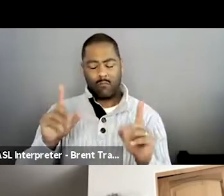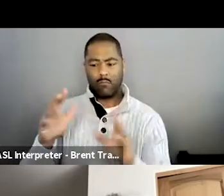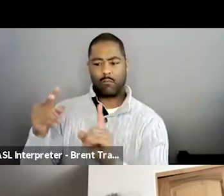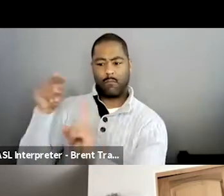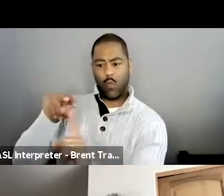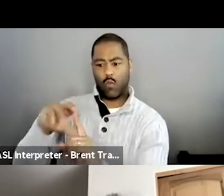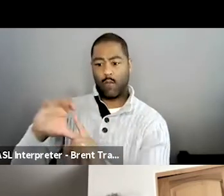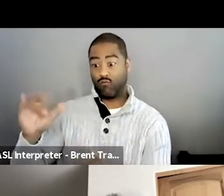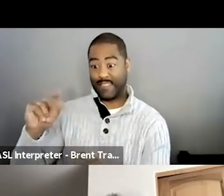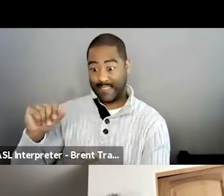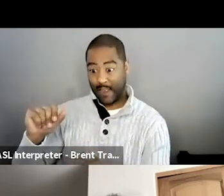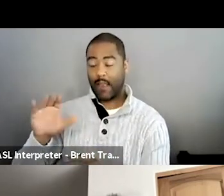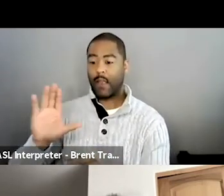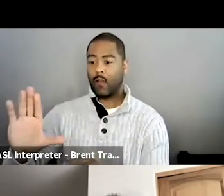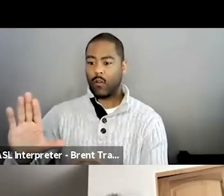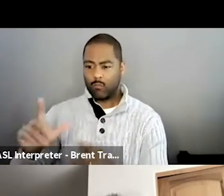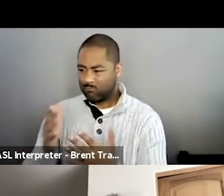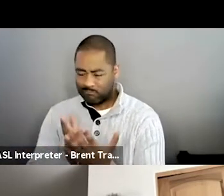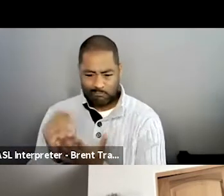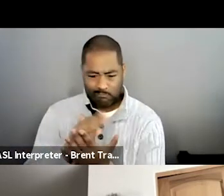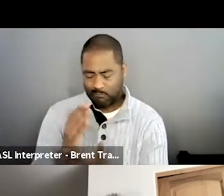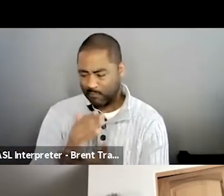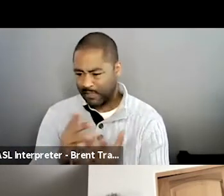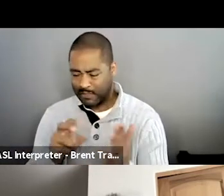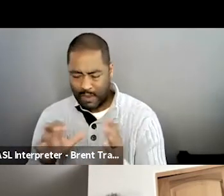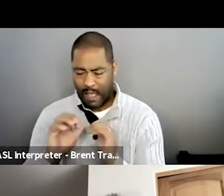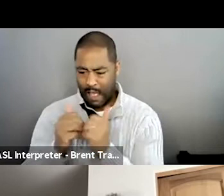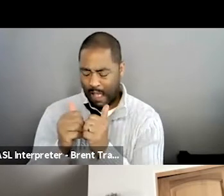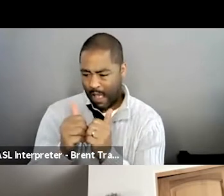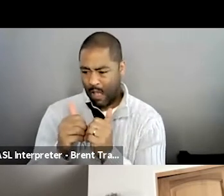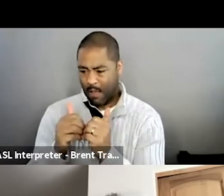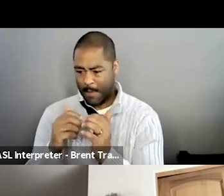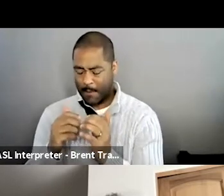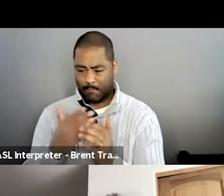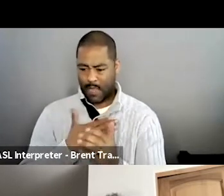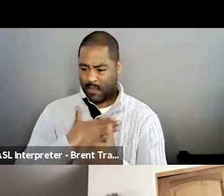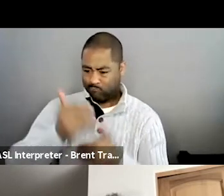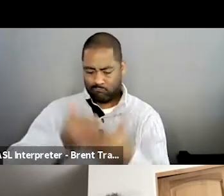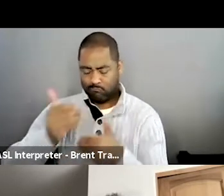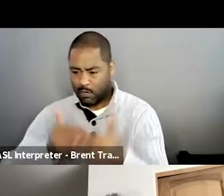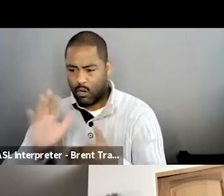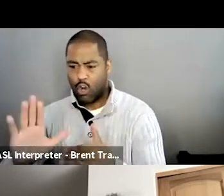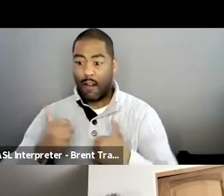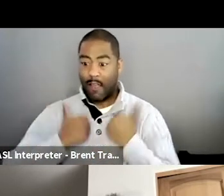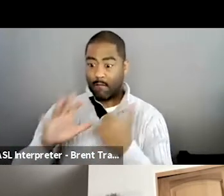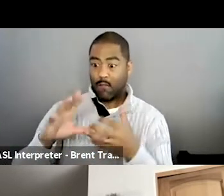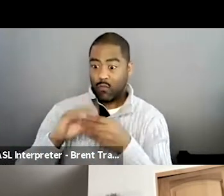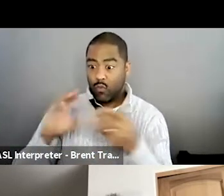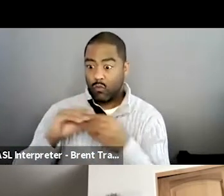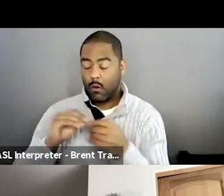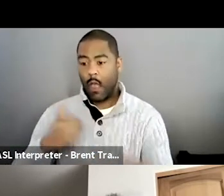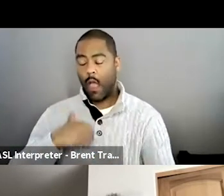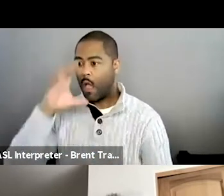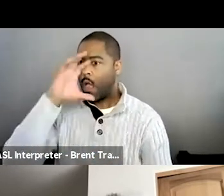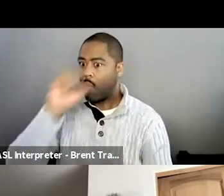I, I globbed onto. So I was, I was really there originally for Christina's story and who she was as a person and what she was